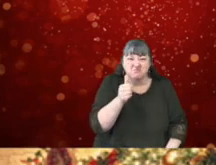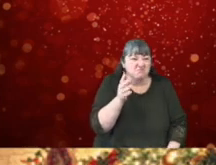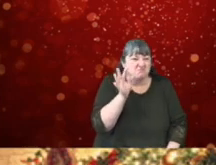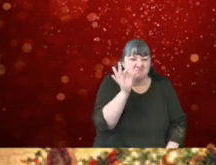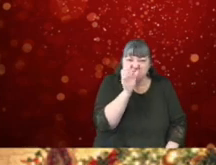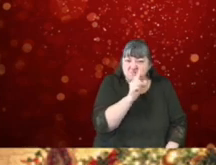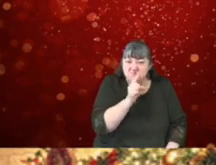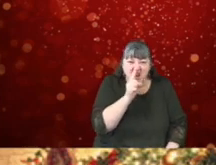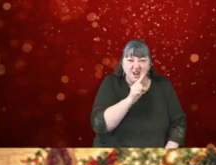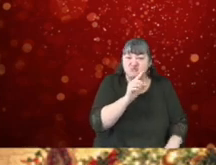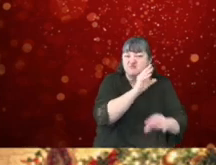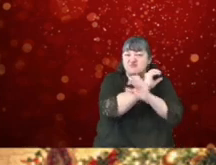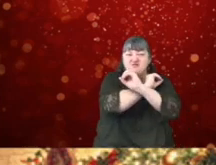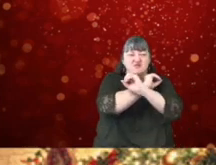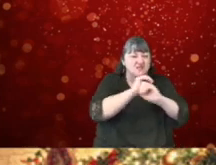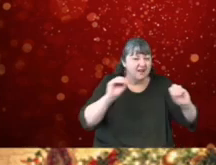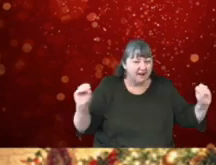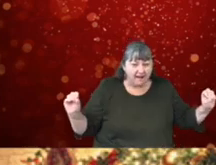even a mouse.